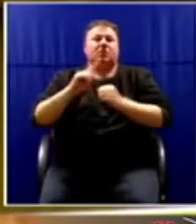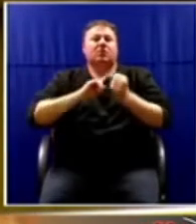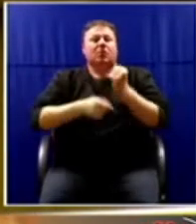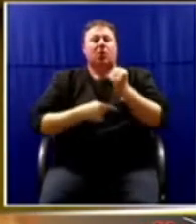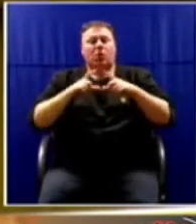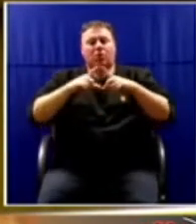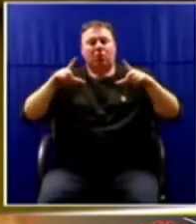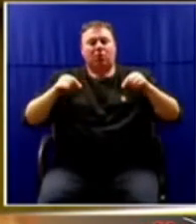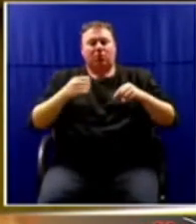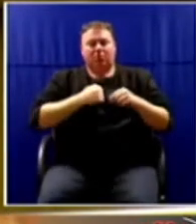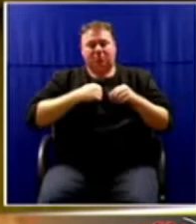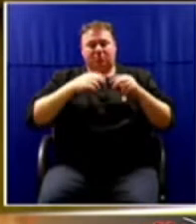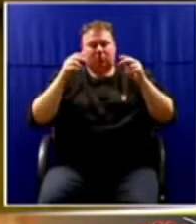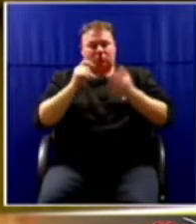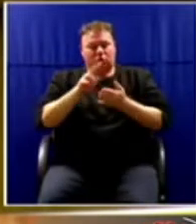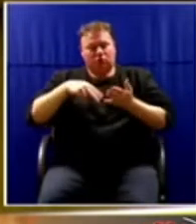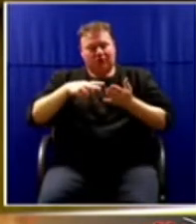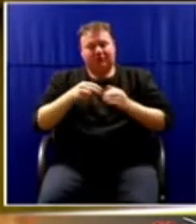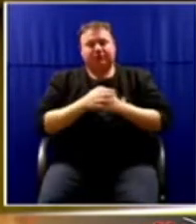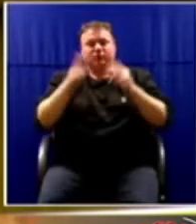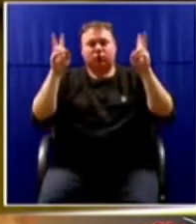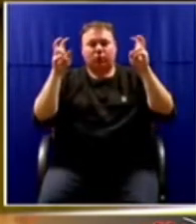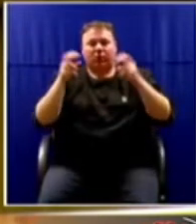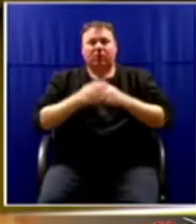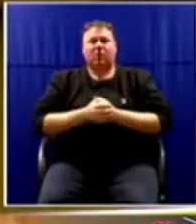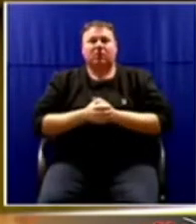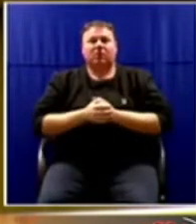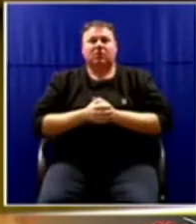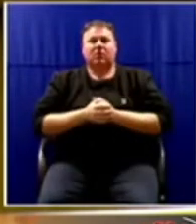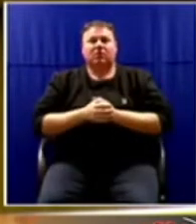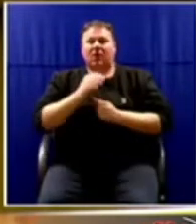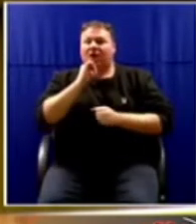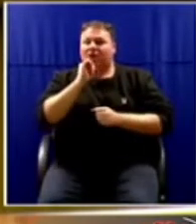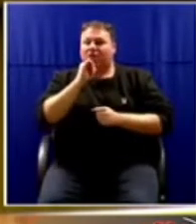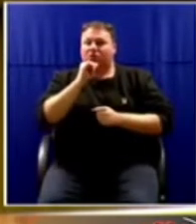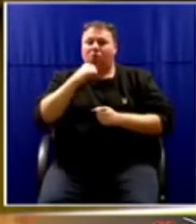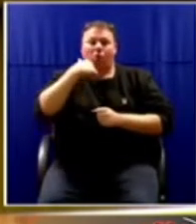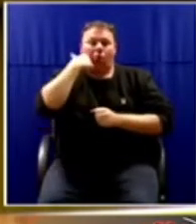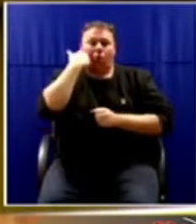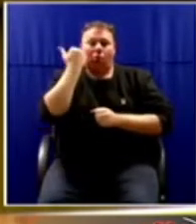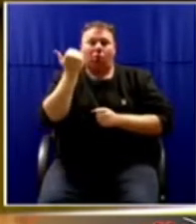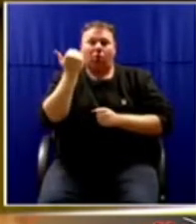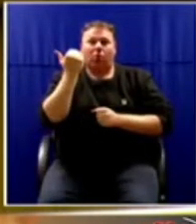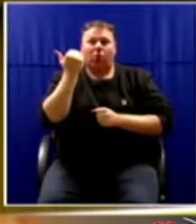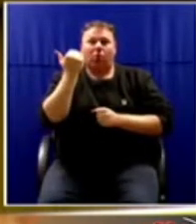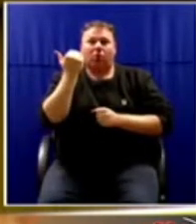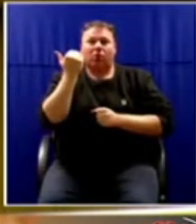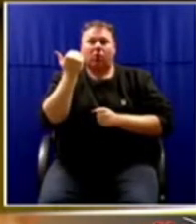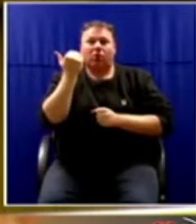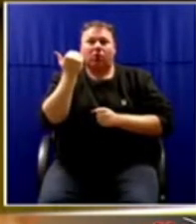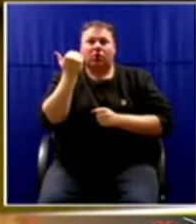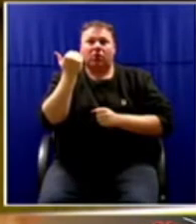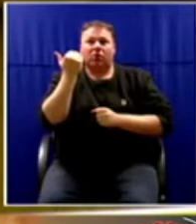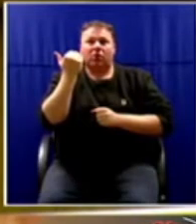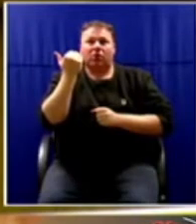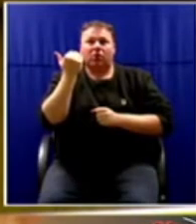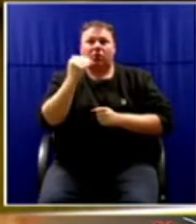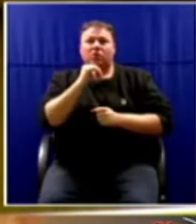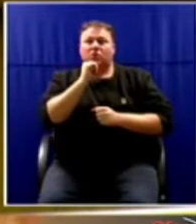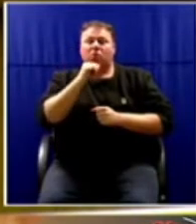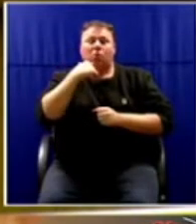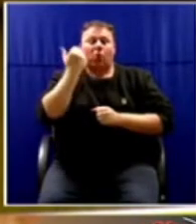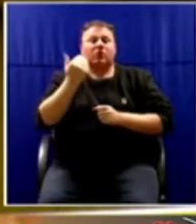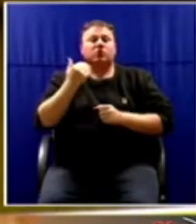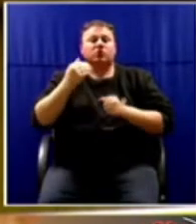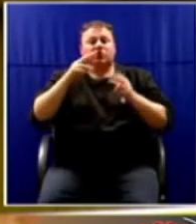was, open quote, I do not want to die with my arms up and my legs open. Close